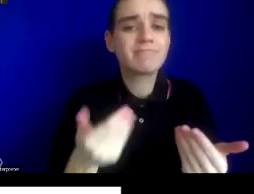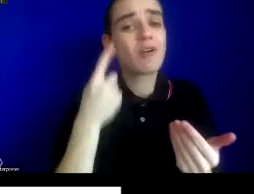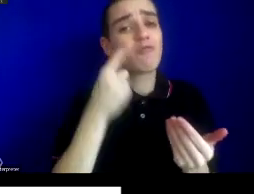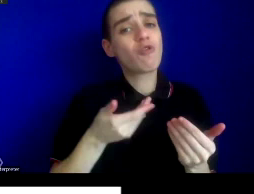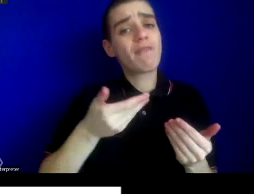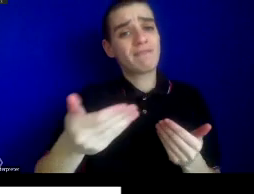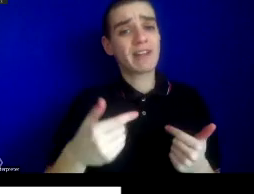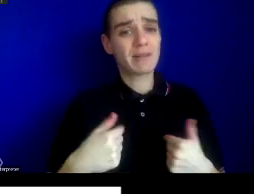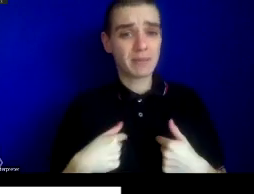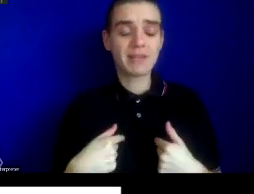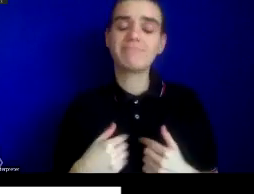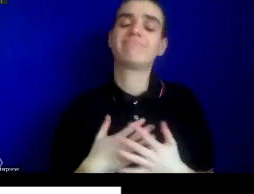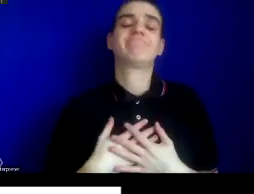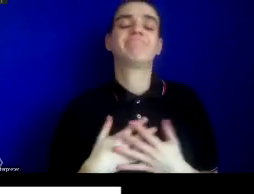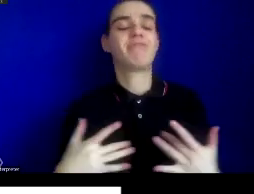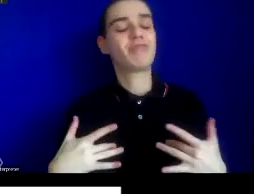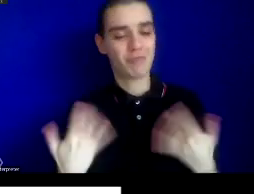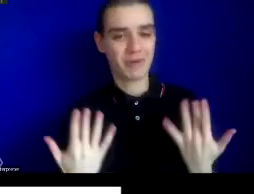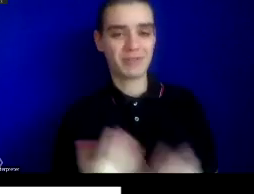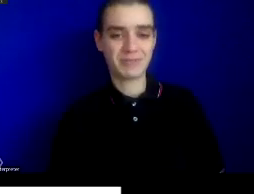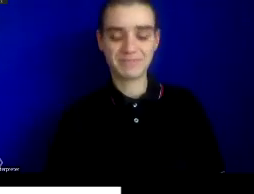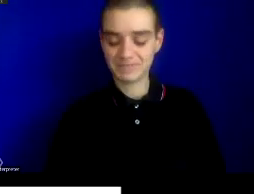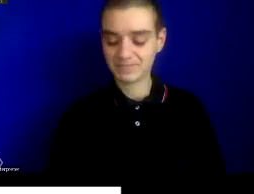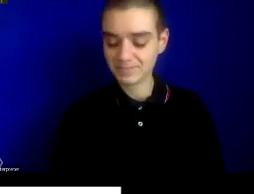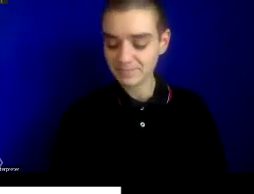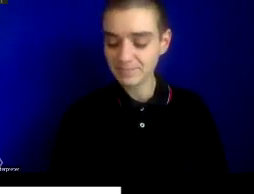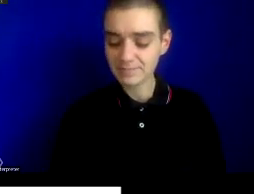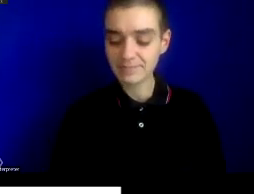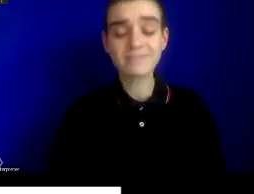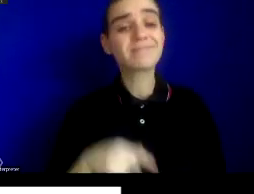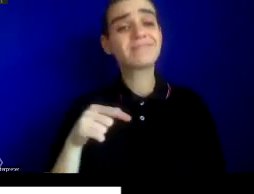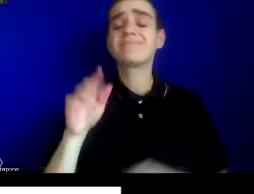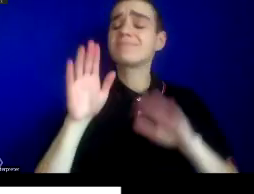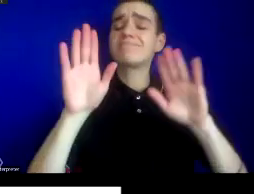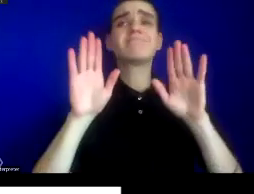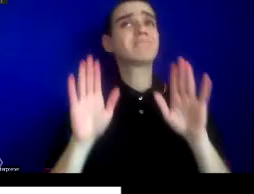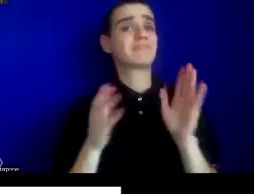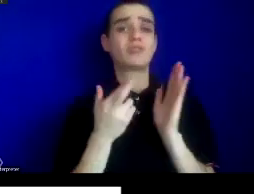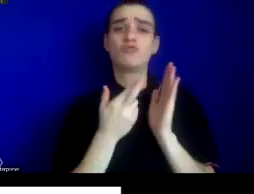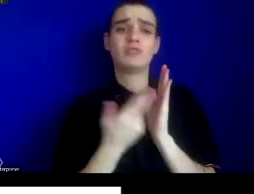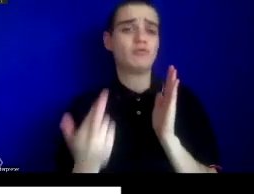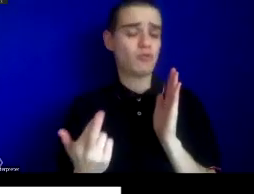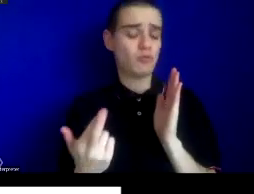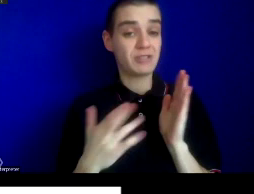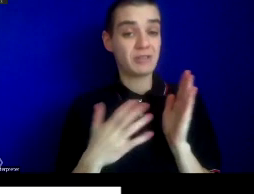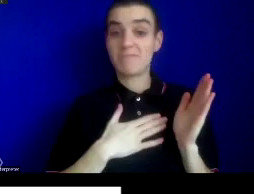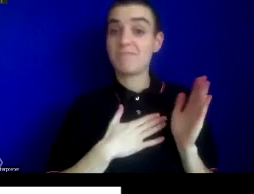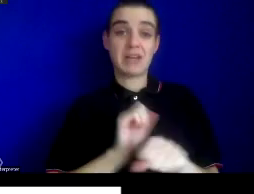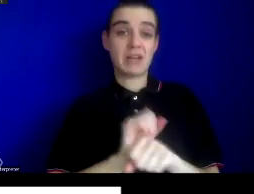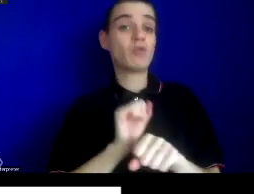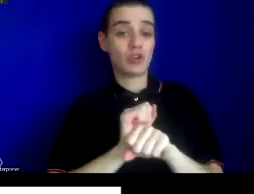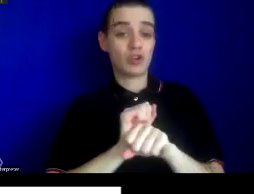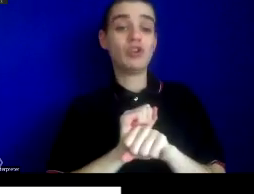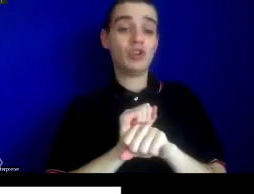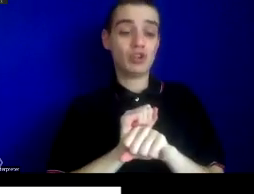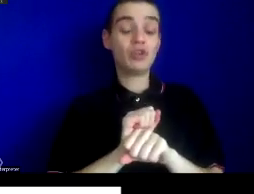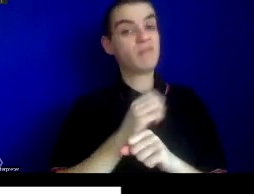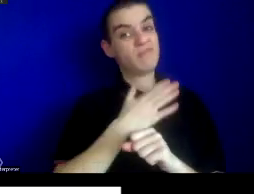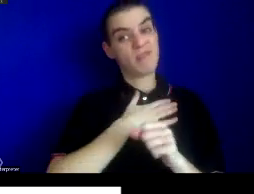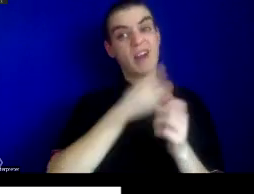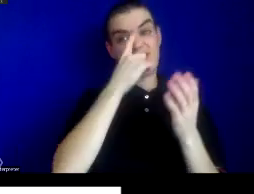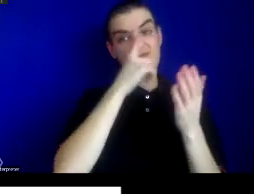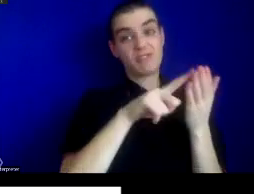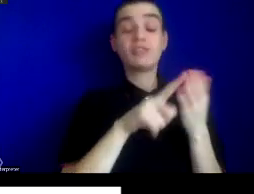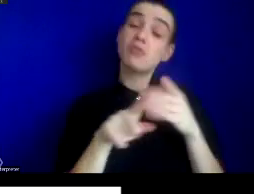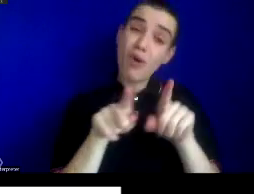It's really a pleasure. The NLM has been an amazing resource in my work and in my research and also